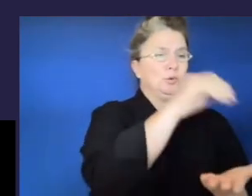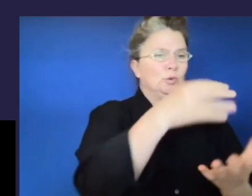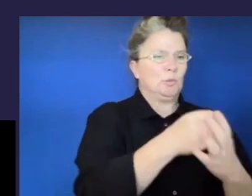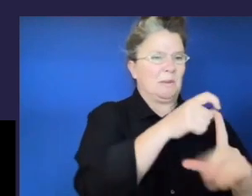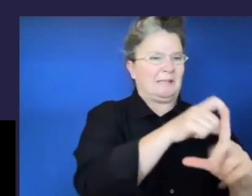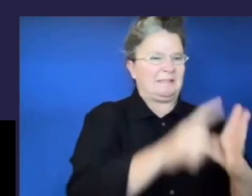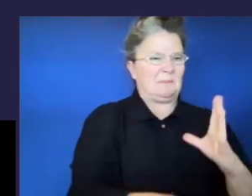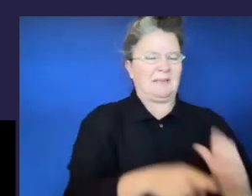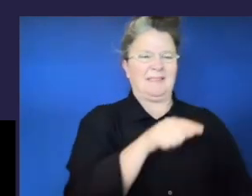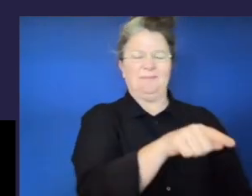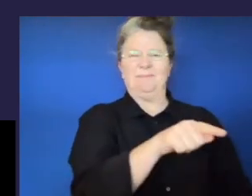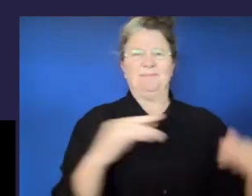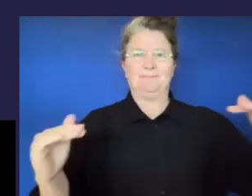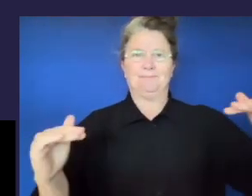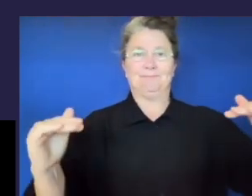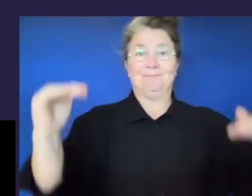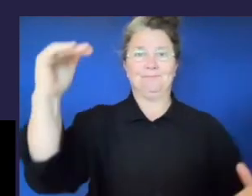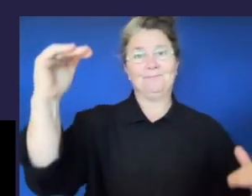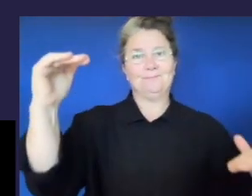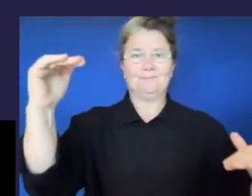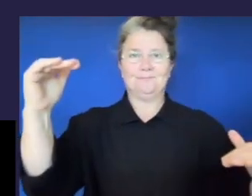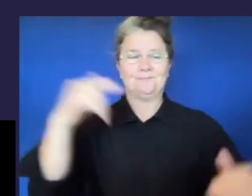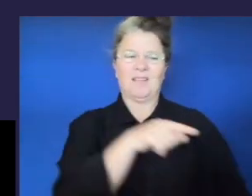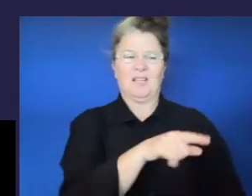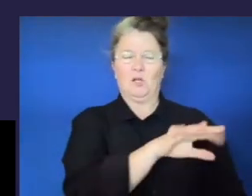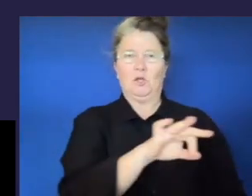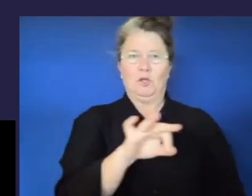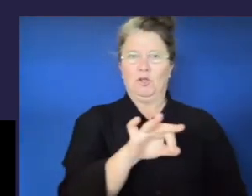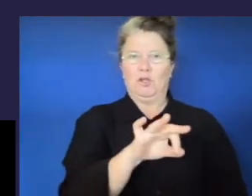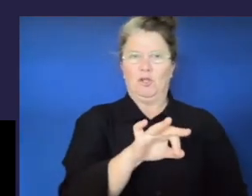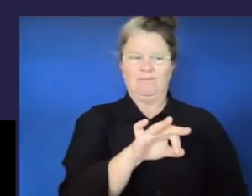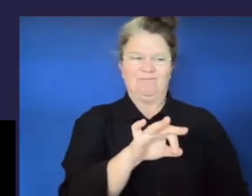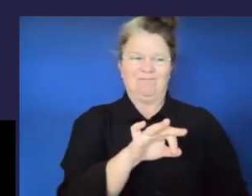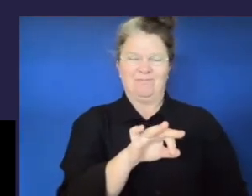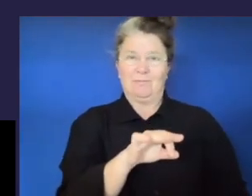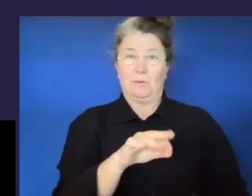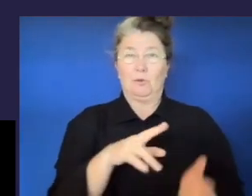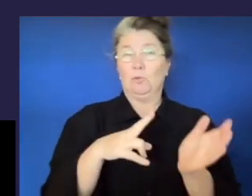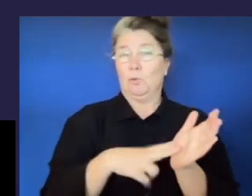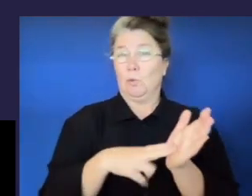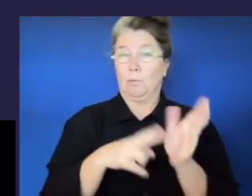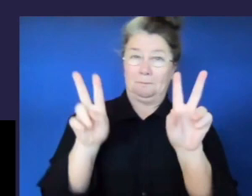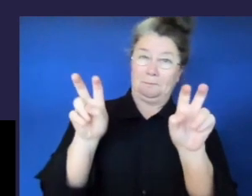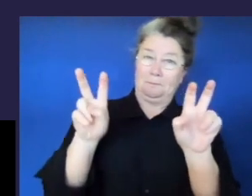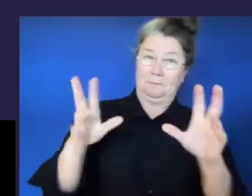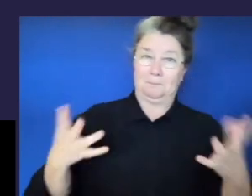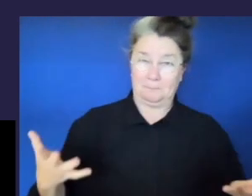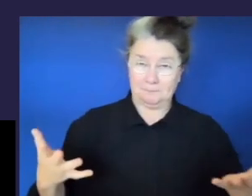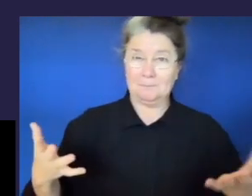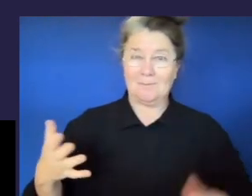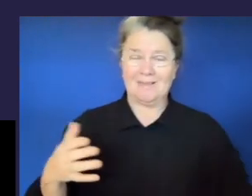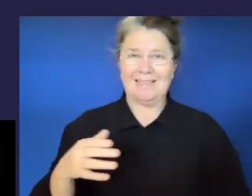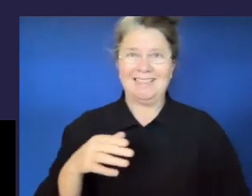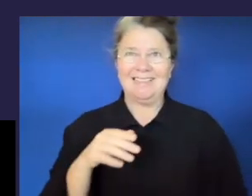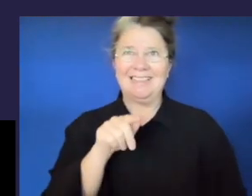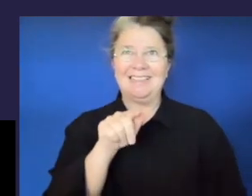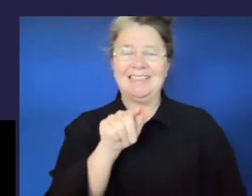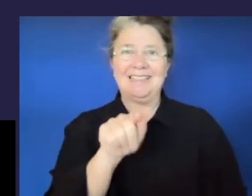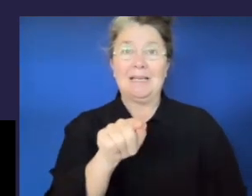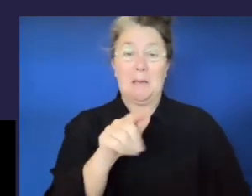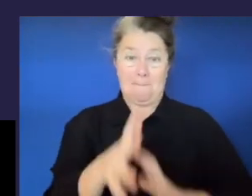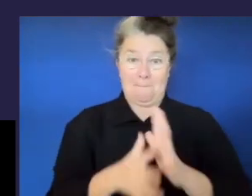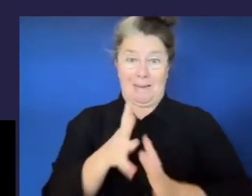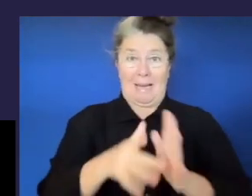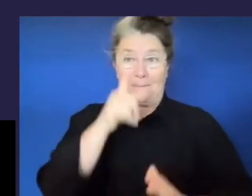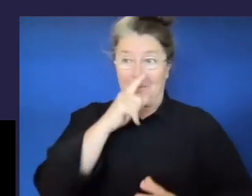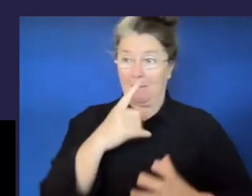the norm. It frames people with disability, particularly those with significant cognitive disabilities as inferior and bereft